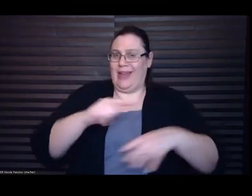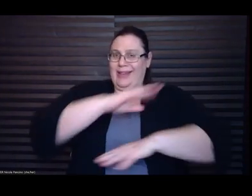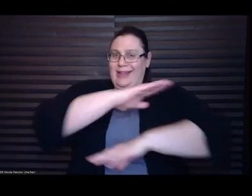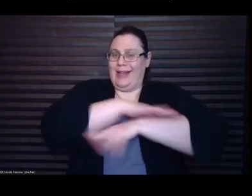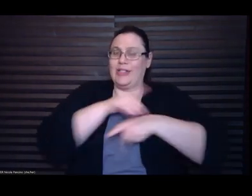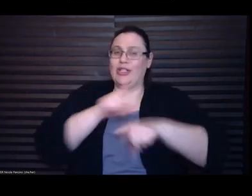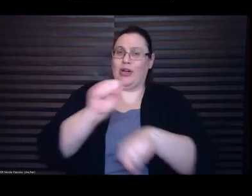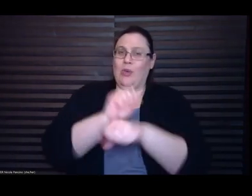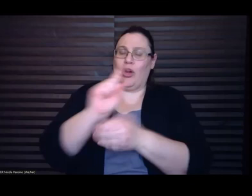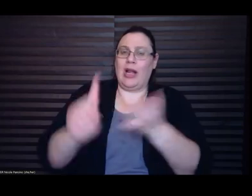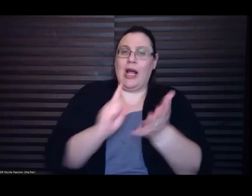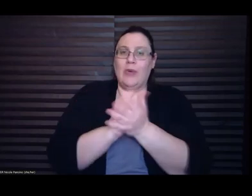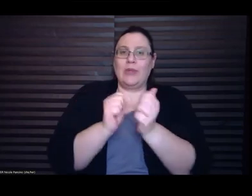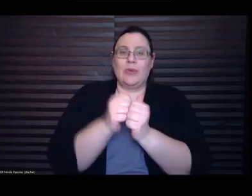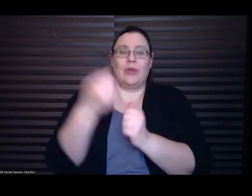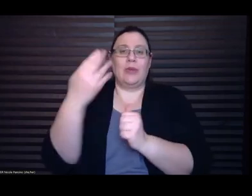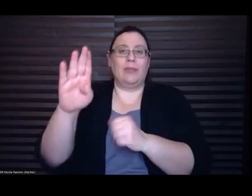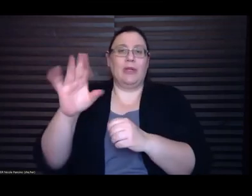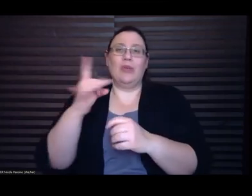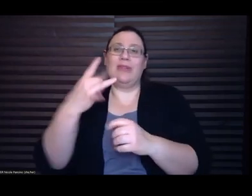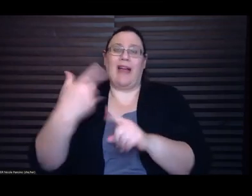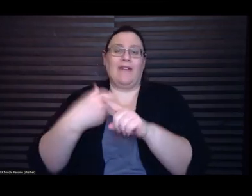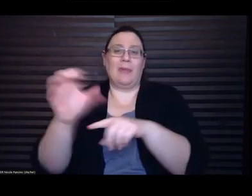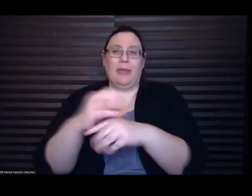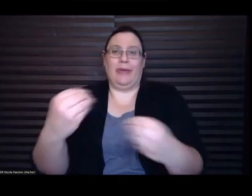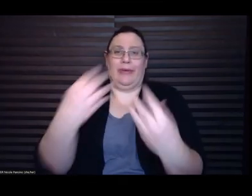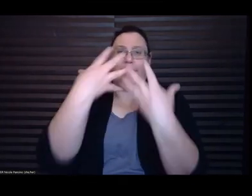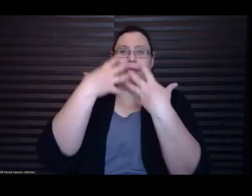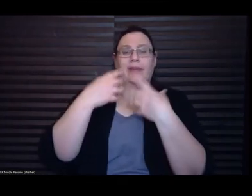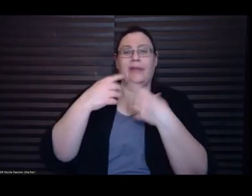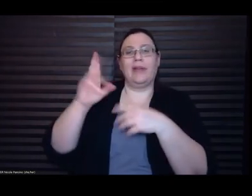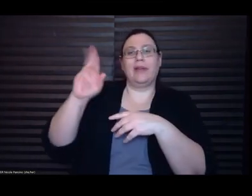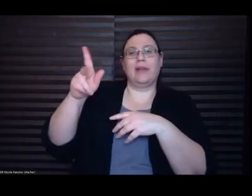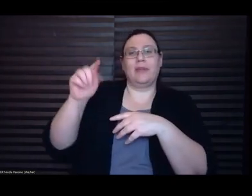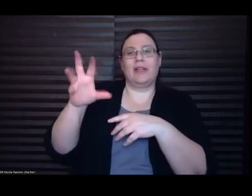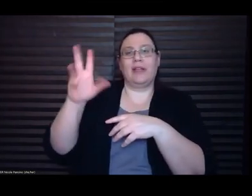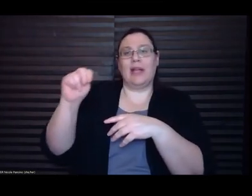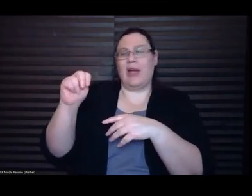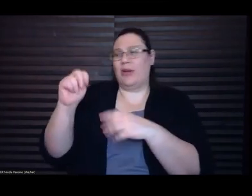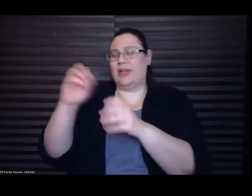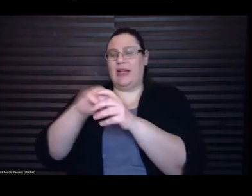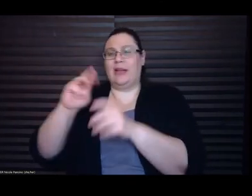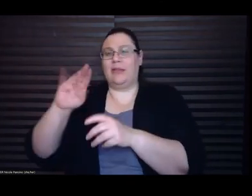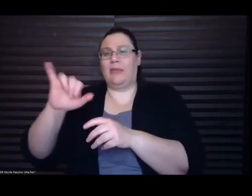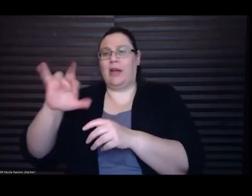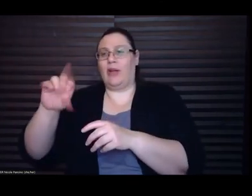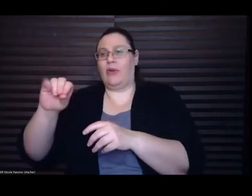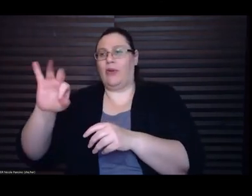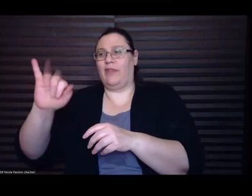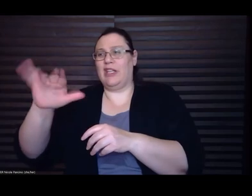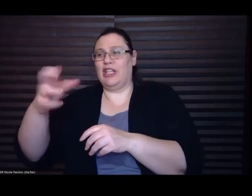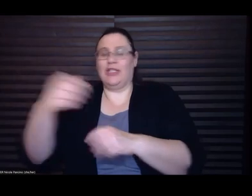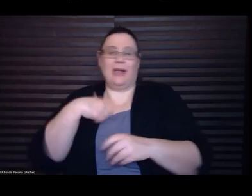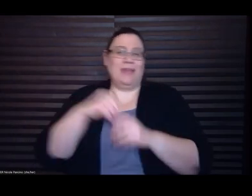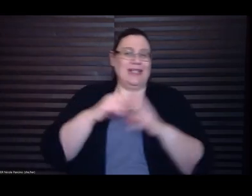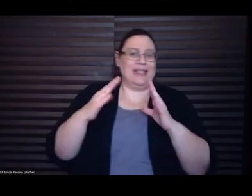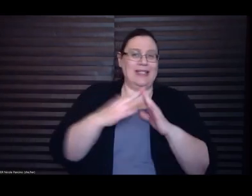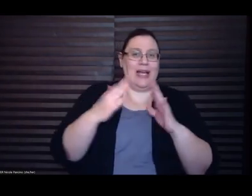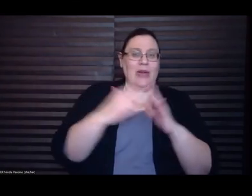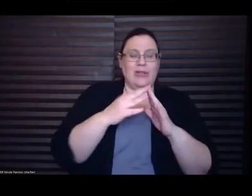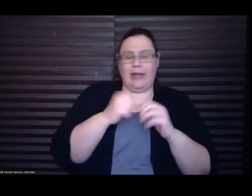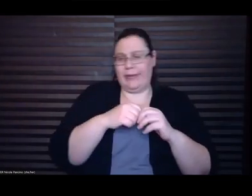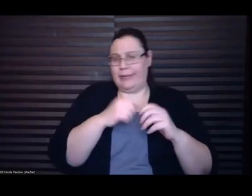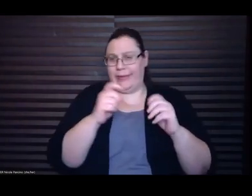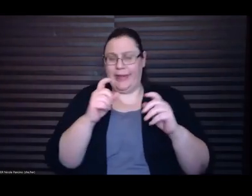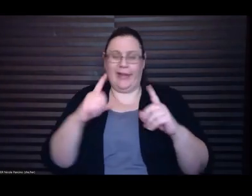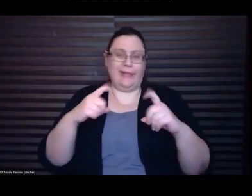processing a new bundle of microfiche and I'm downtown handling corrections for new Labrador detective manuscript. He tells me what he ate for lunch and asks if I can manage